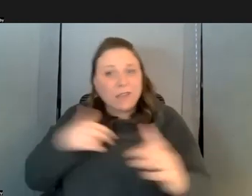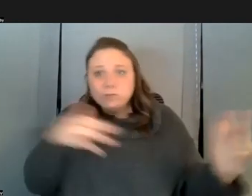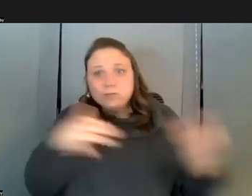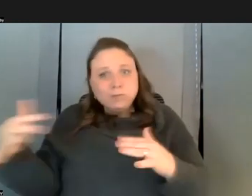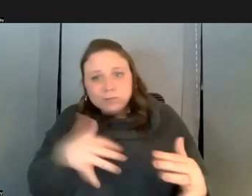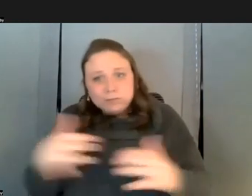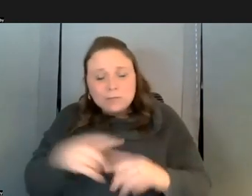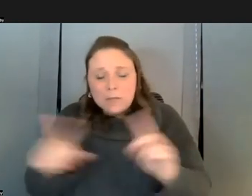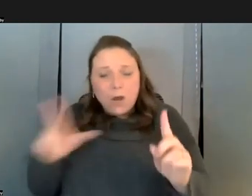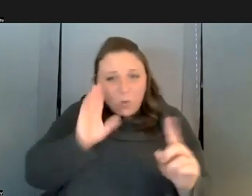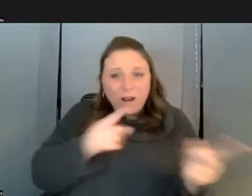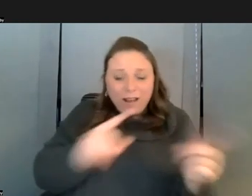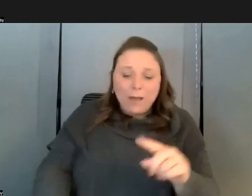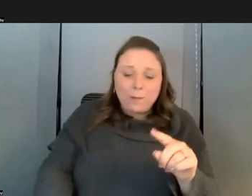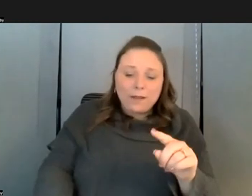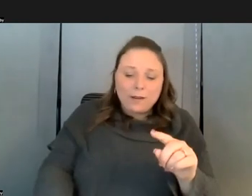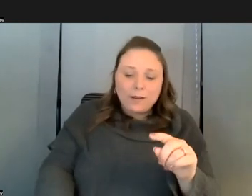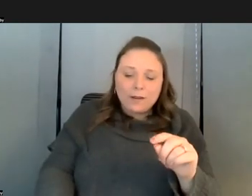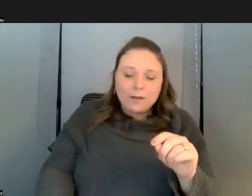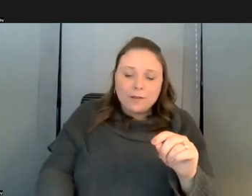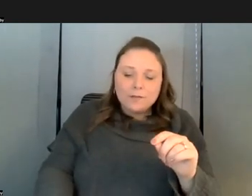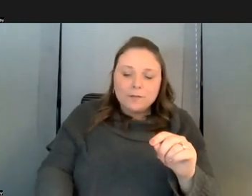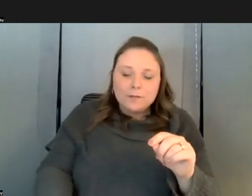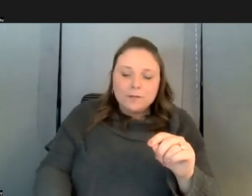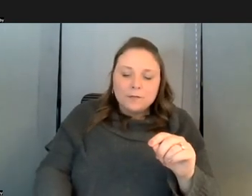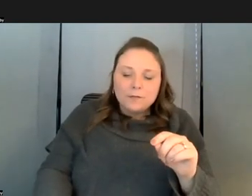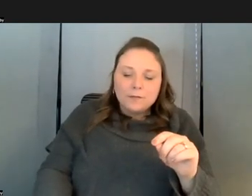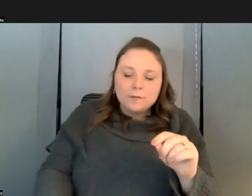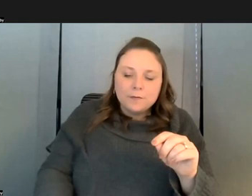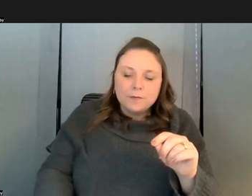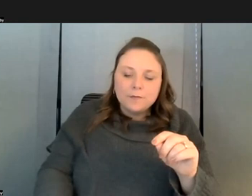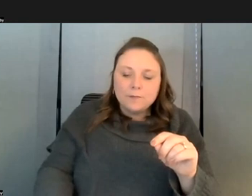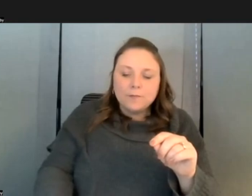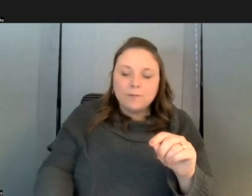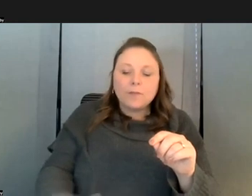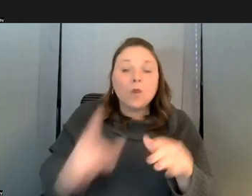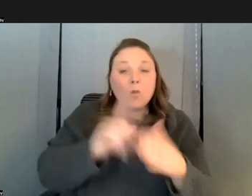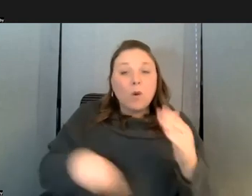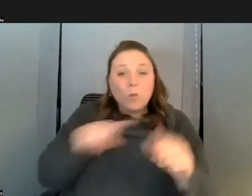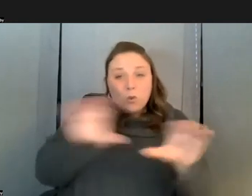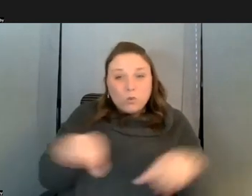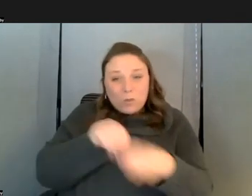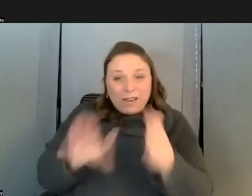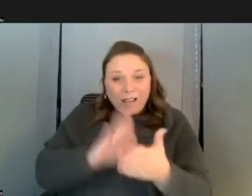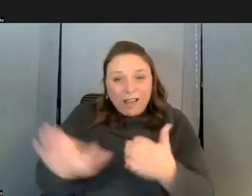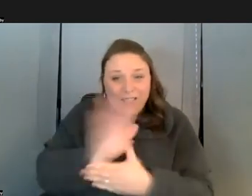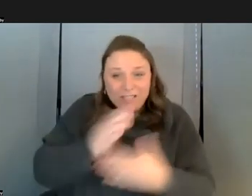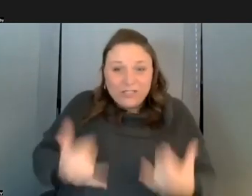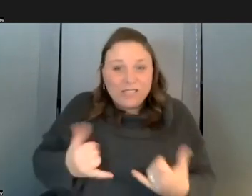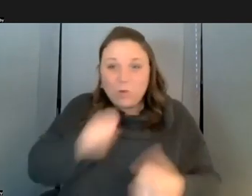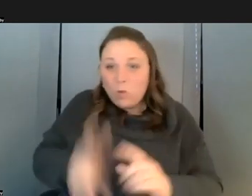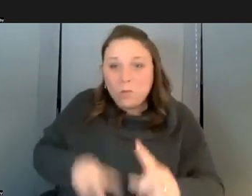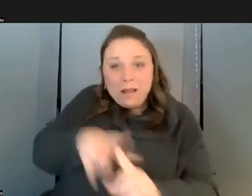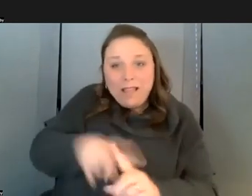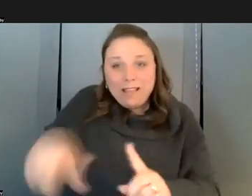sorts of things that that we're doing now in college just won't apply because people can do these sorts of things